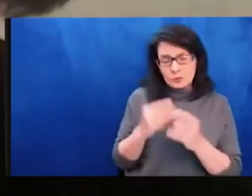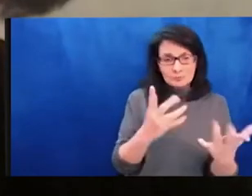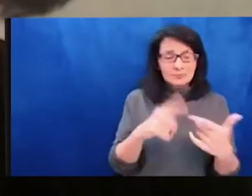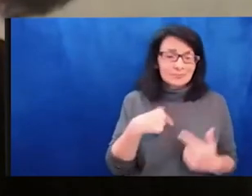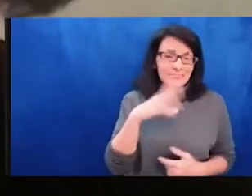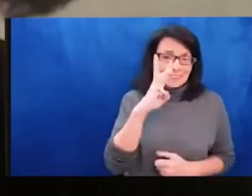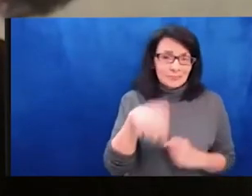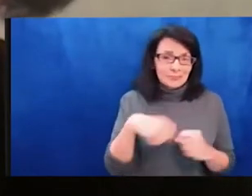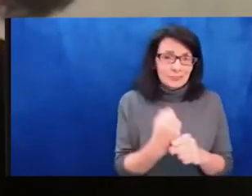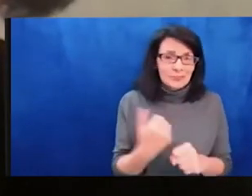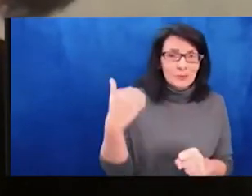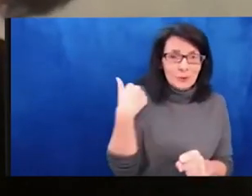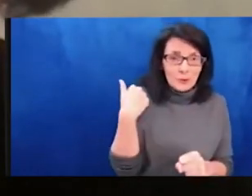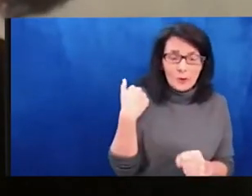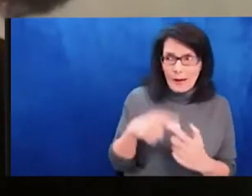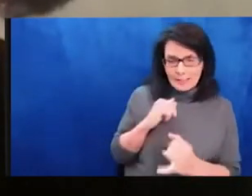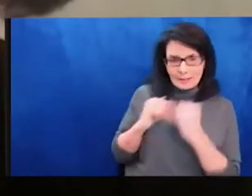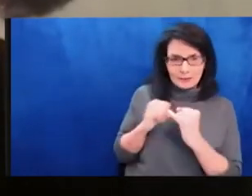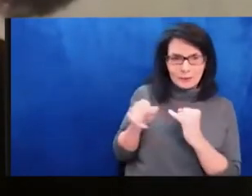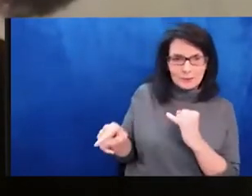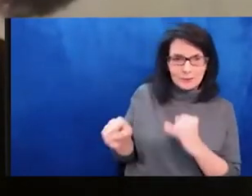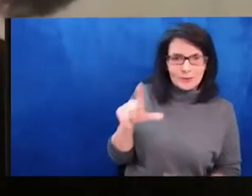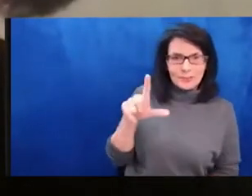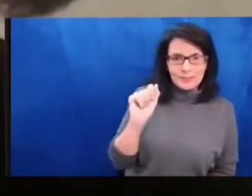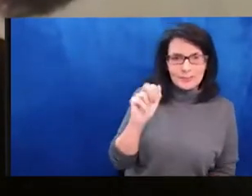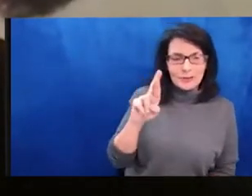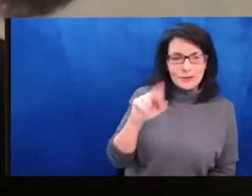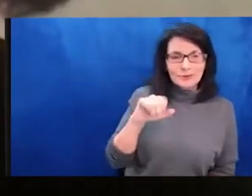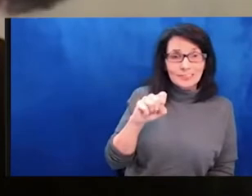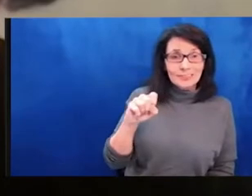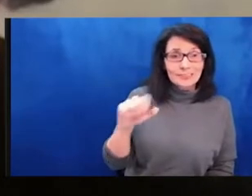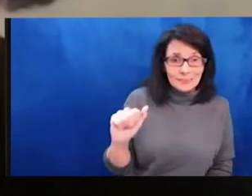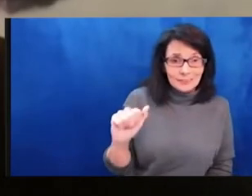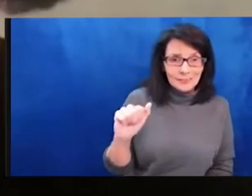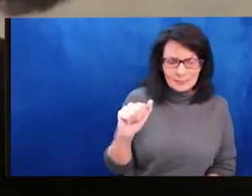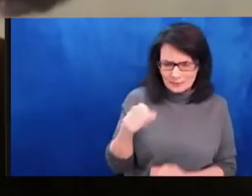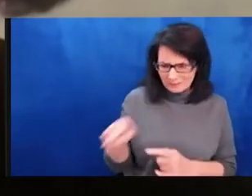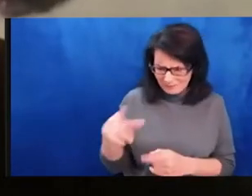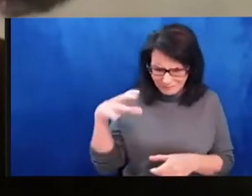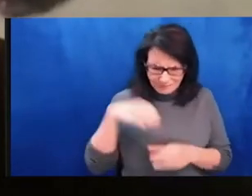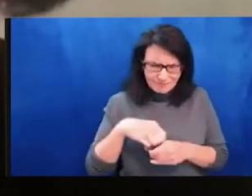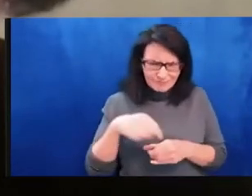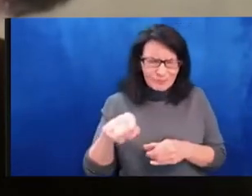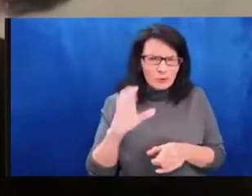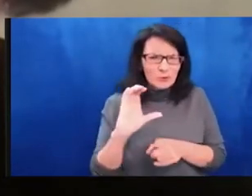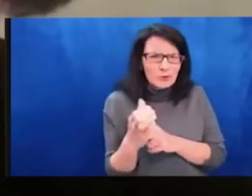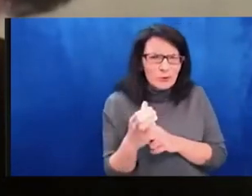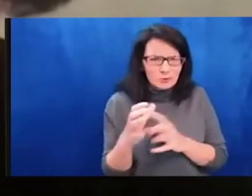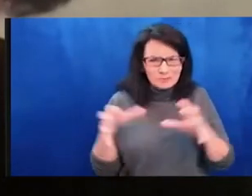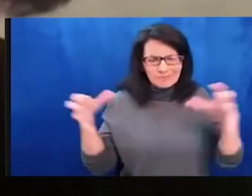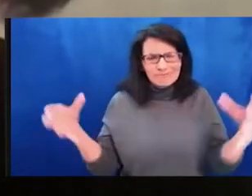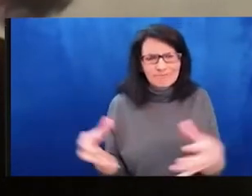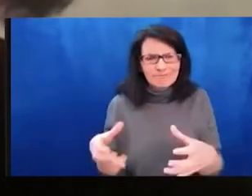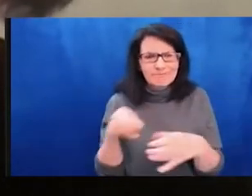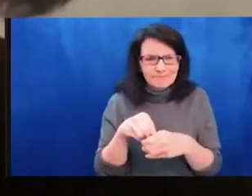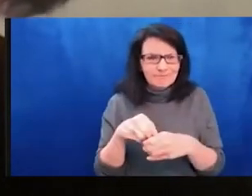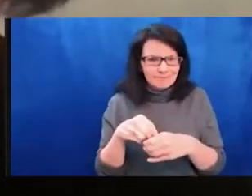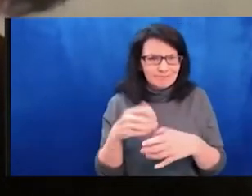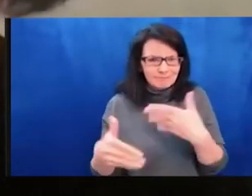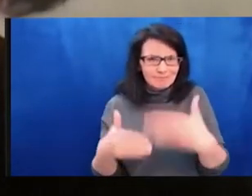for over 16 years and is now speaking to us from Lviv, where she has been since February 2022.